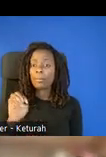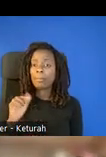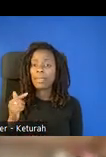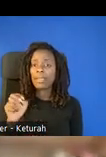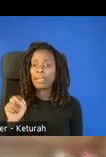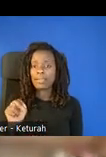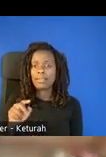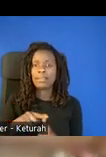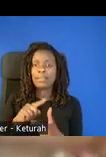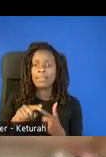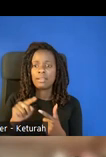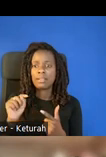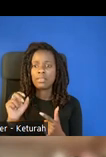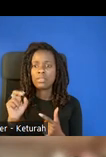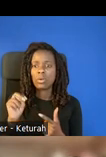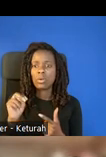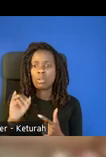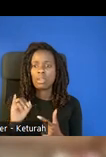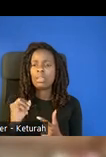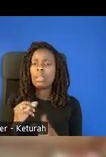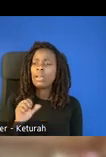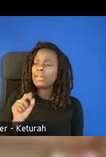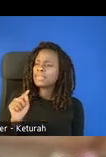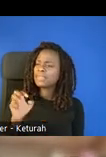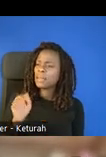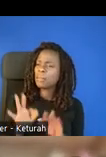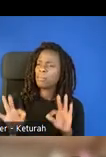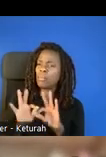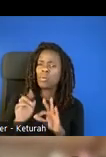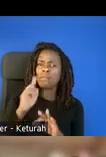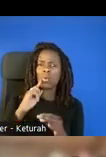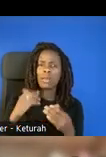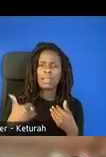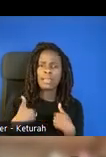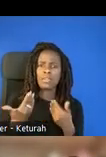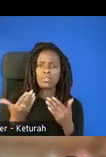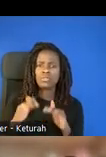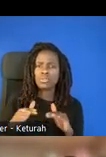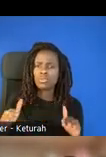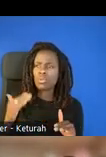Why is STEM important for young children, including infants and toddlers?